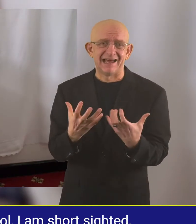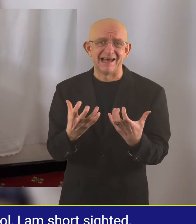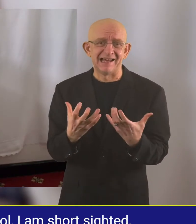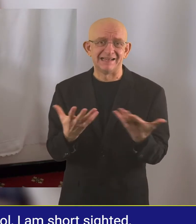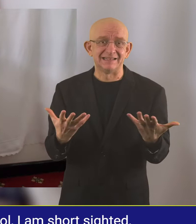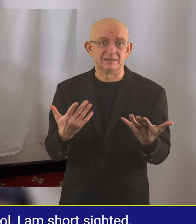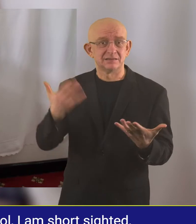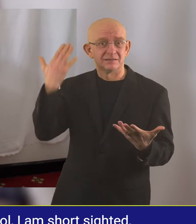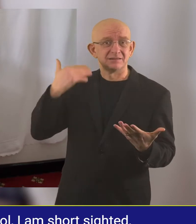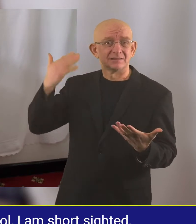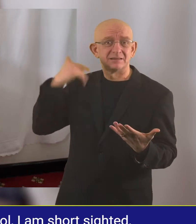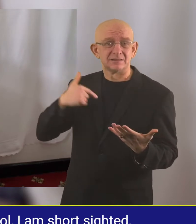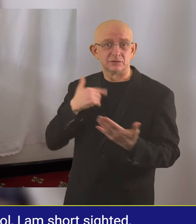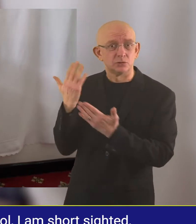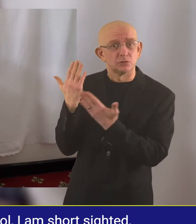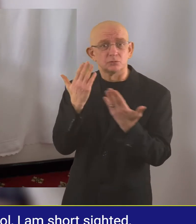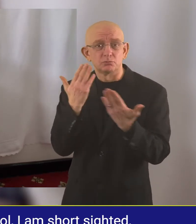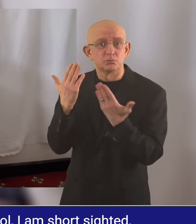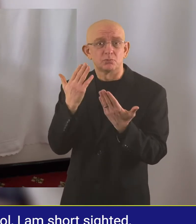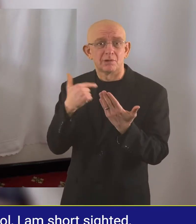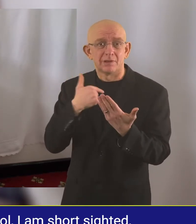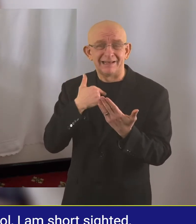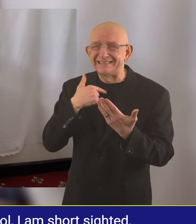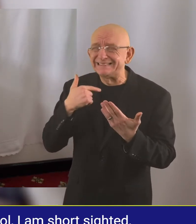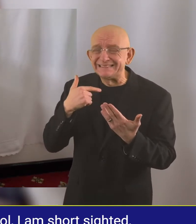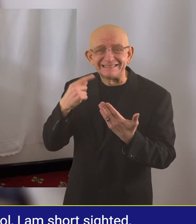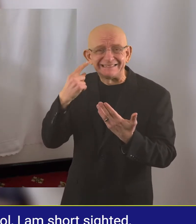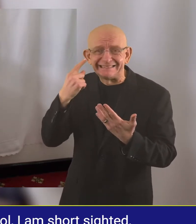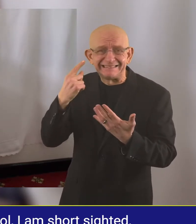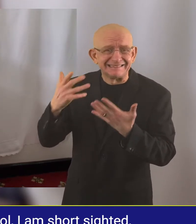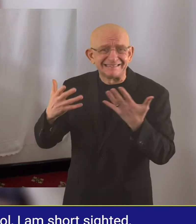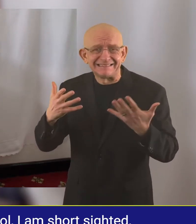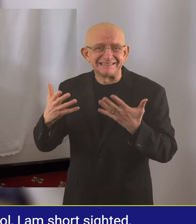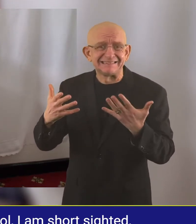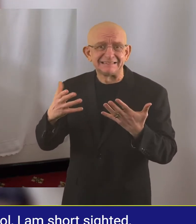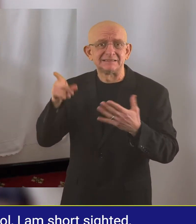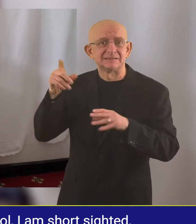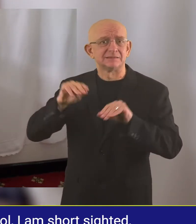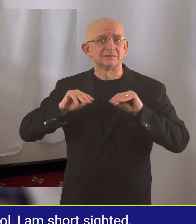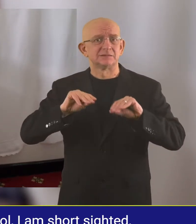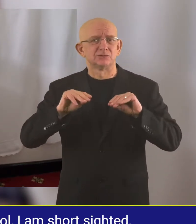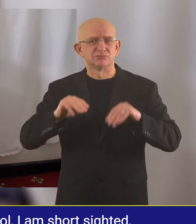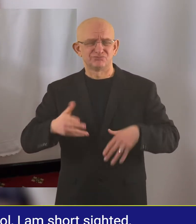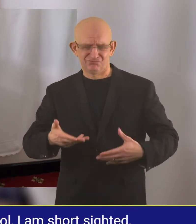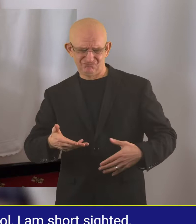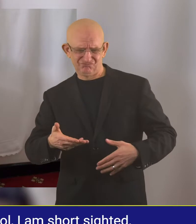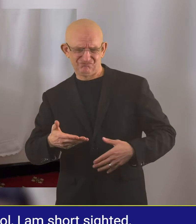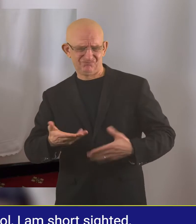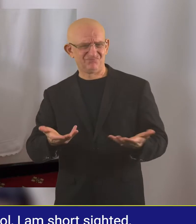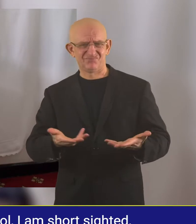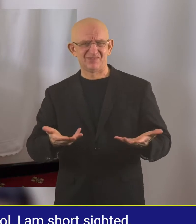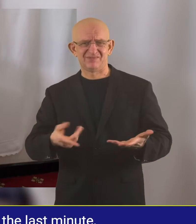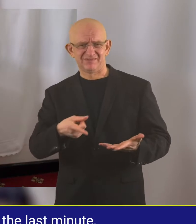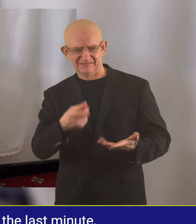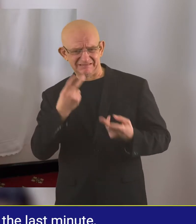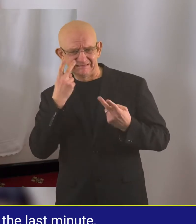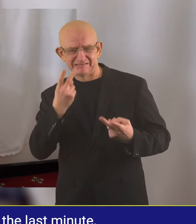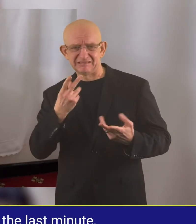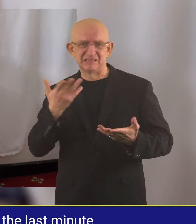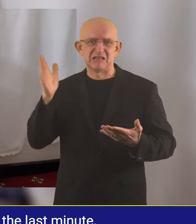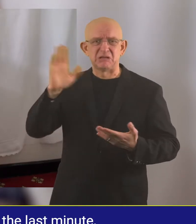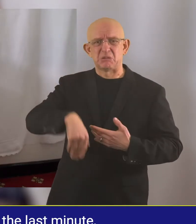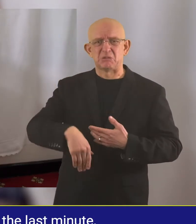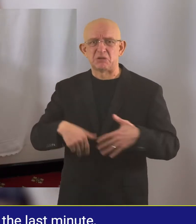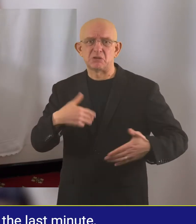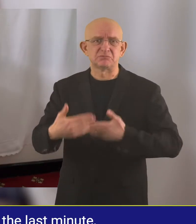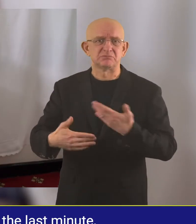was in school I was a short-sighted, sometimes the teacher could not understand me, that I can't see, so I had